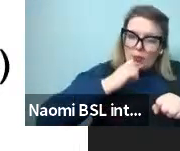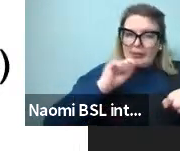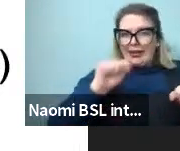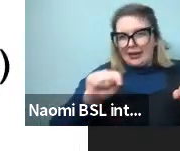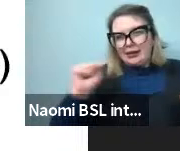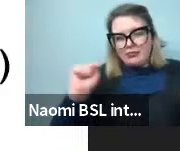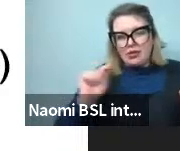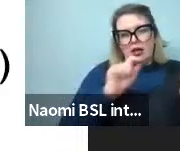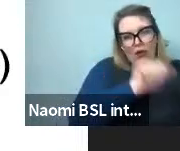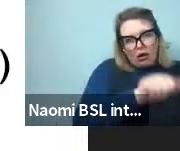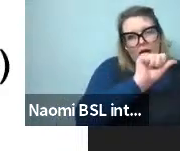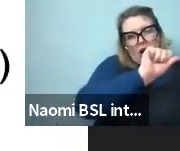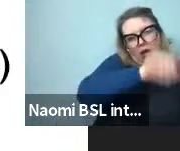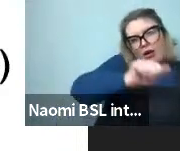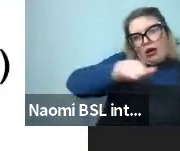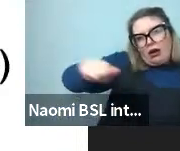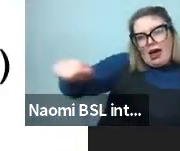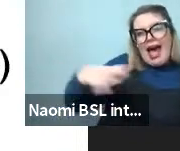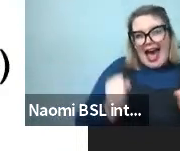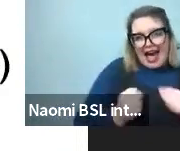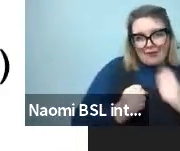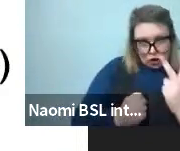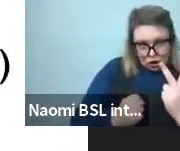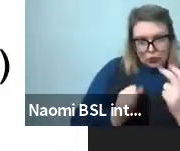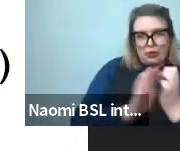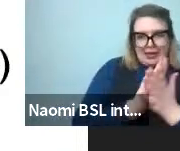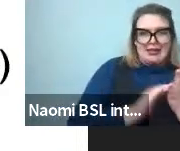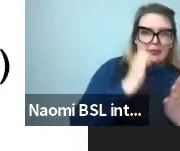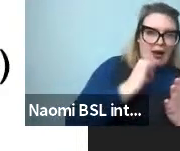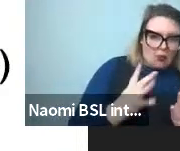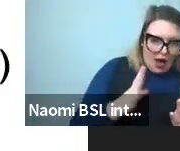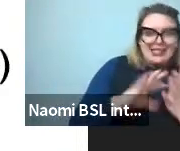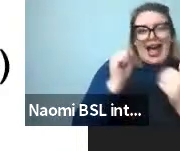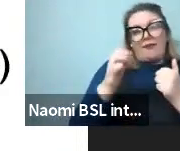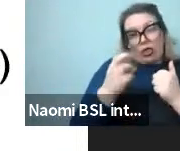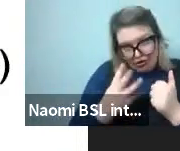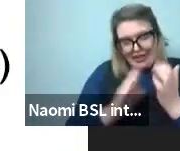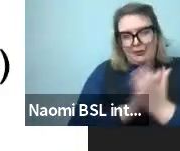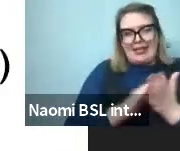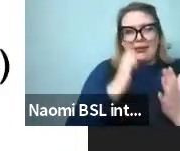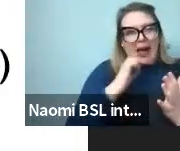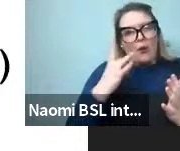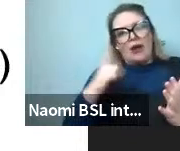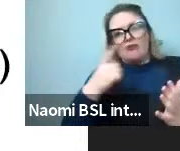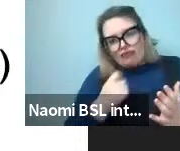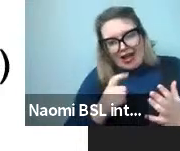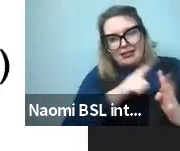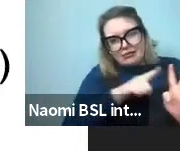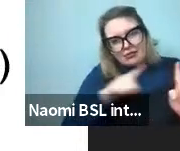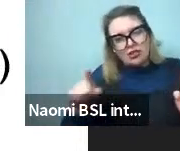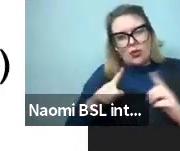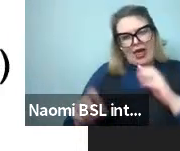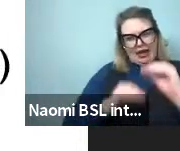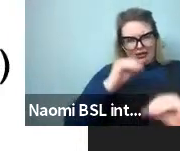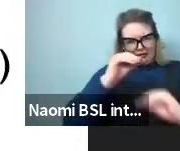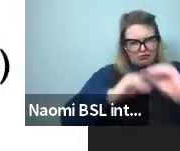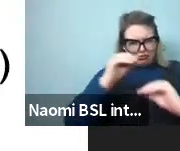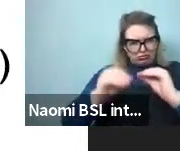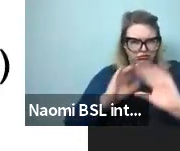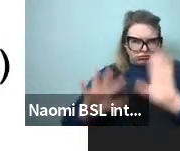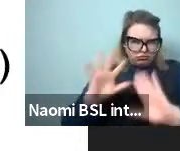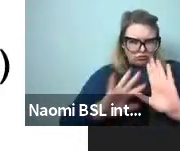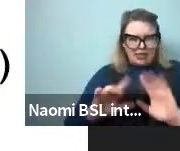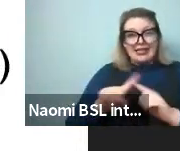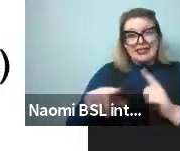on. And so in order to explain what they found was an apparent subset relationship, they hypothesized that the color categorizations across